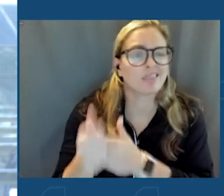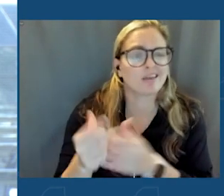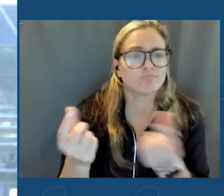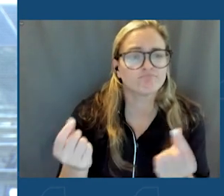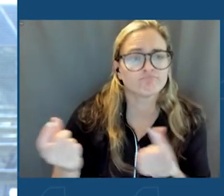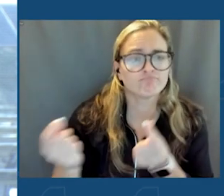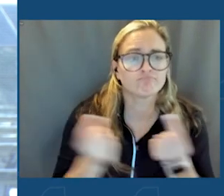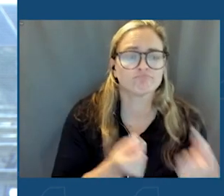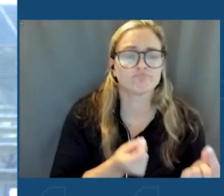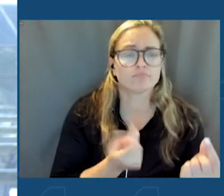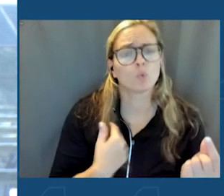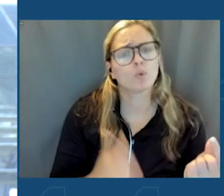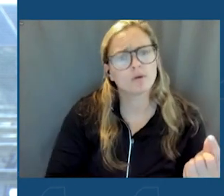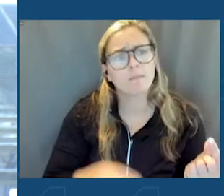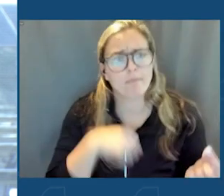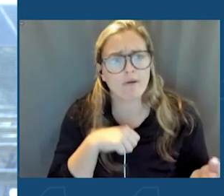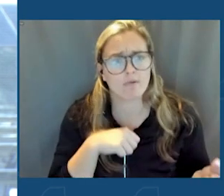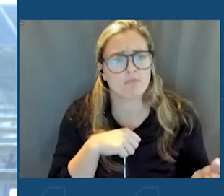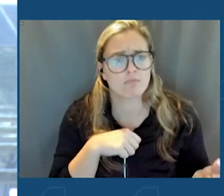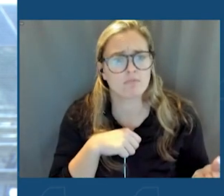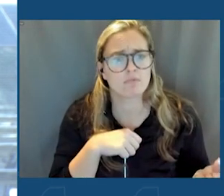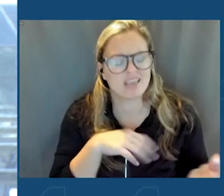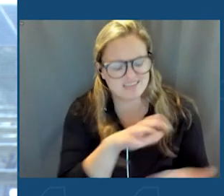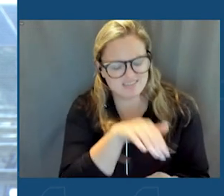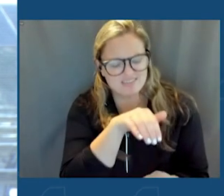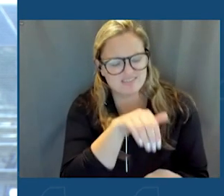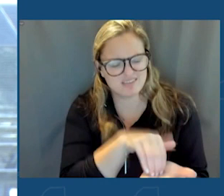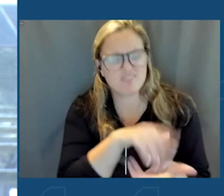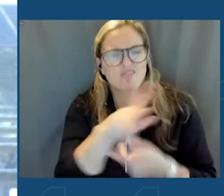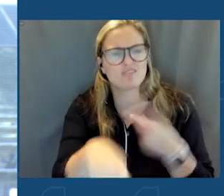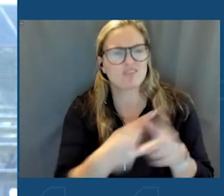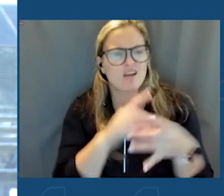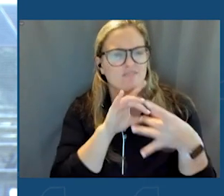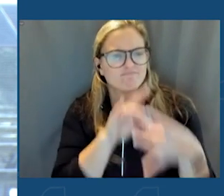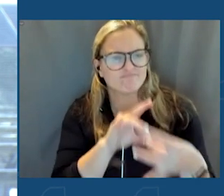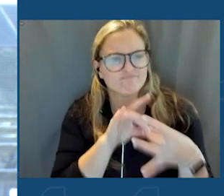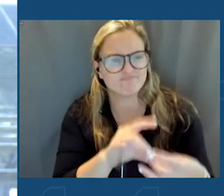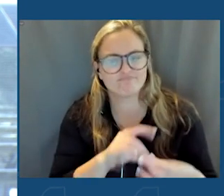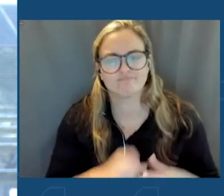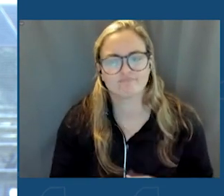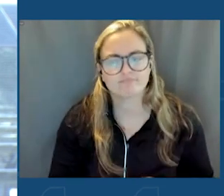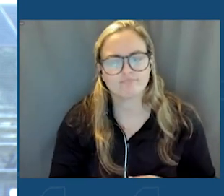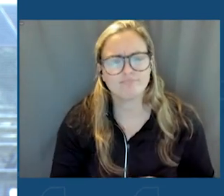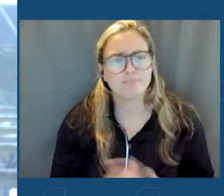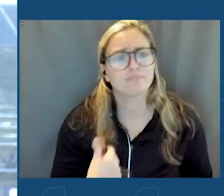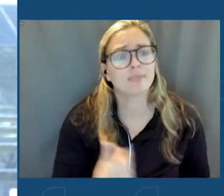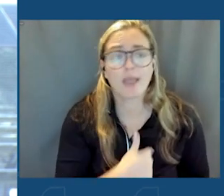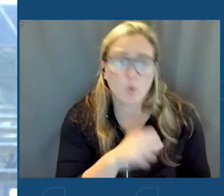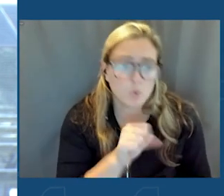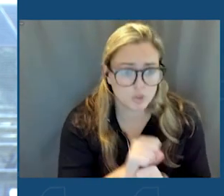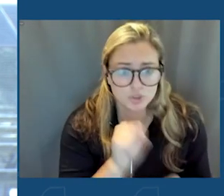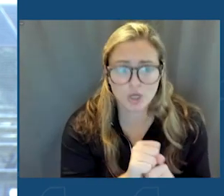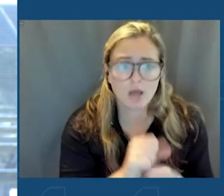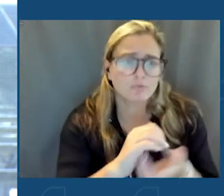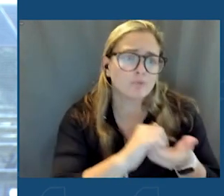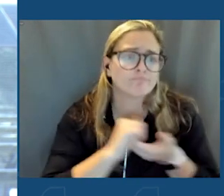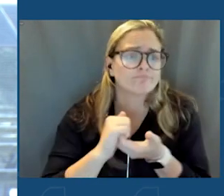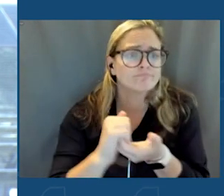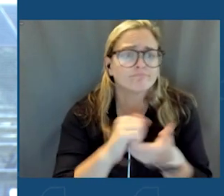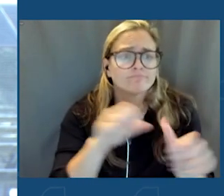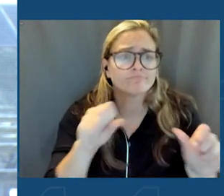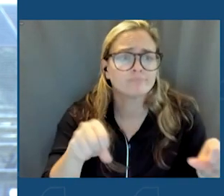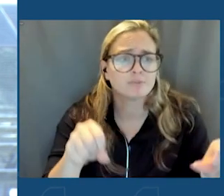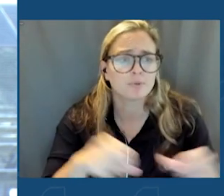we're proud of the Alliance to be at the very center of this kind of partnership. You see, it's our job to make collaboration like this possible.